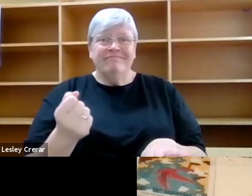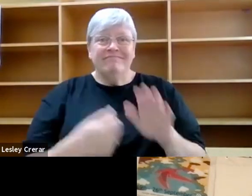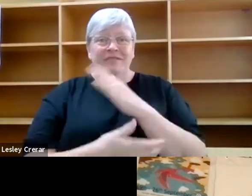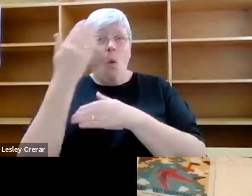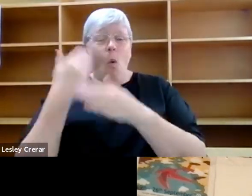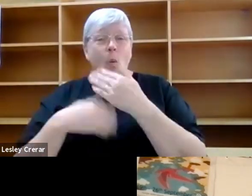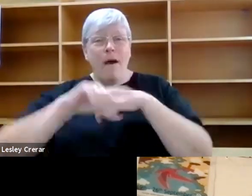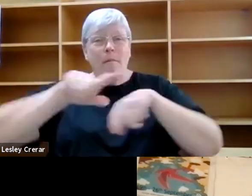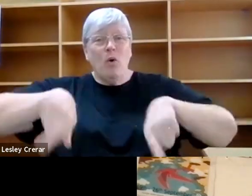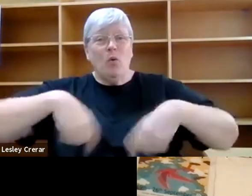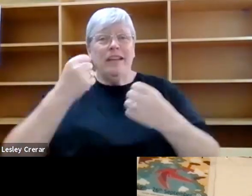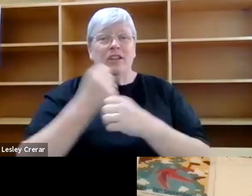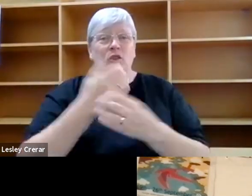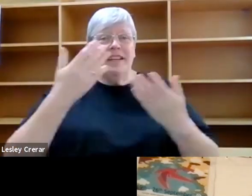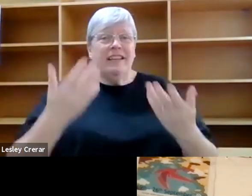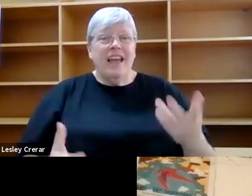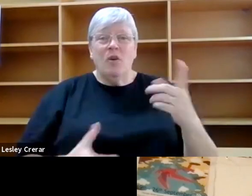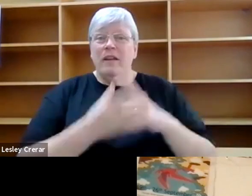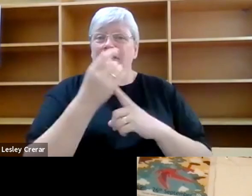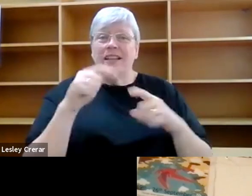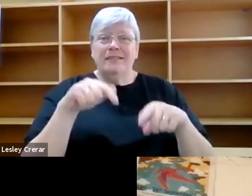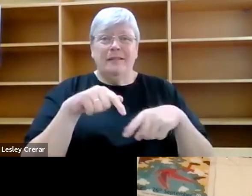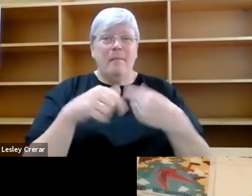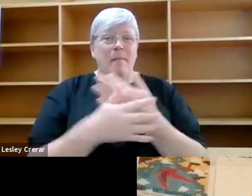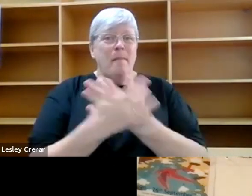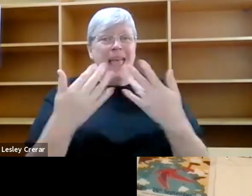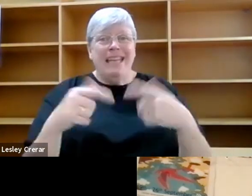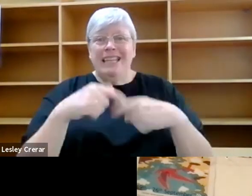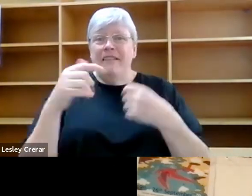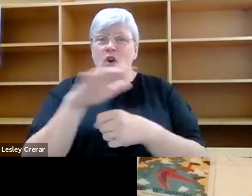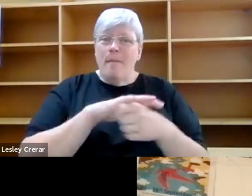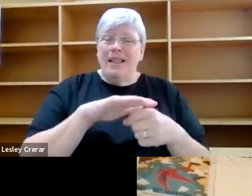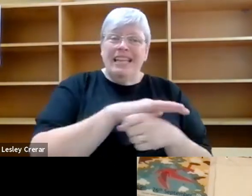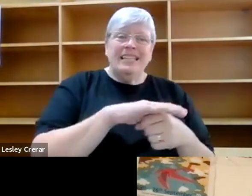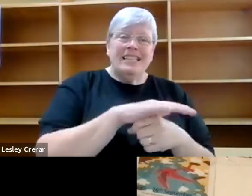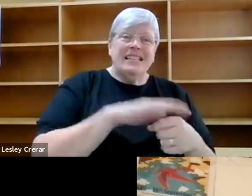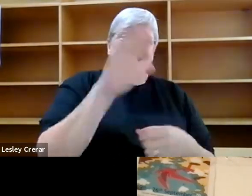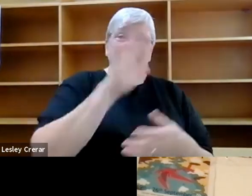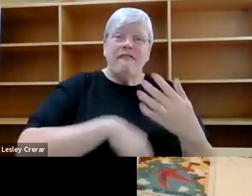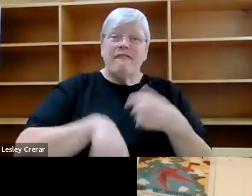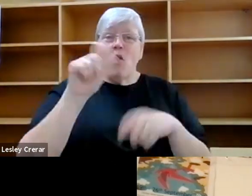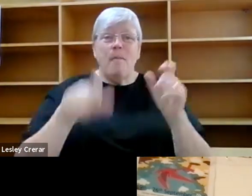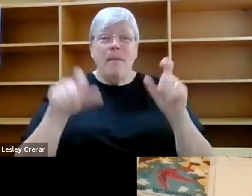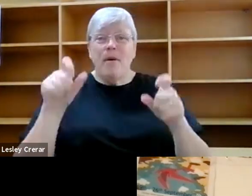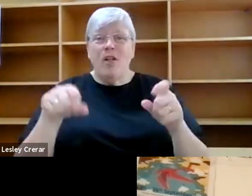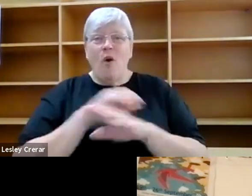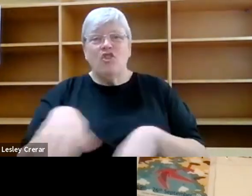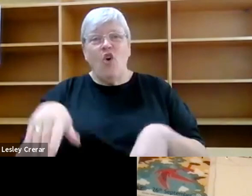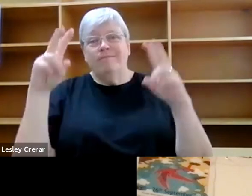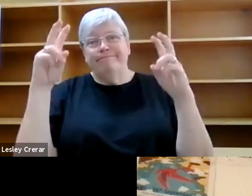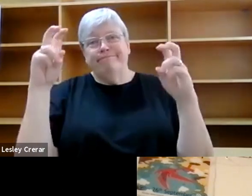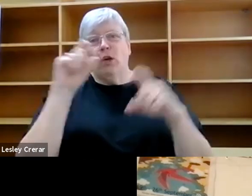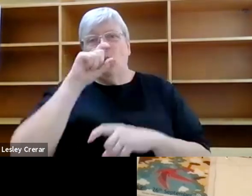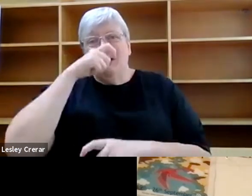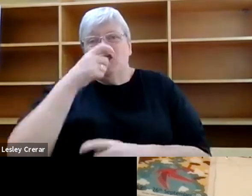reclaiming, we find in a whole range of different places from people who were not witches or were not understood to